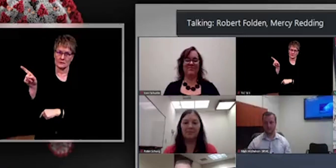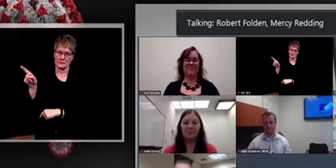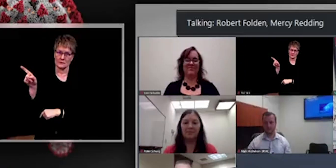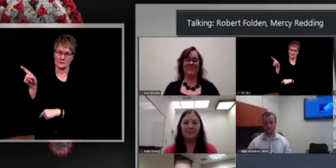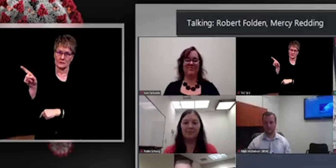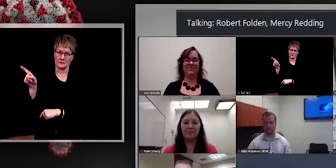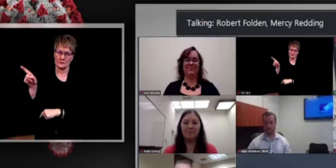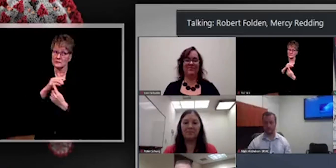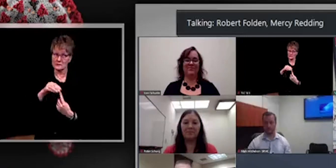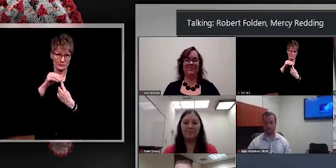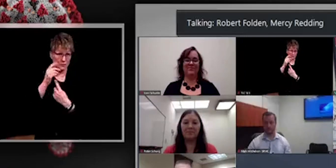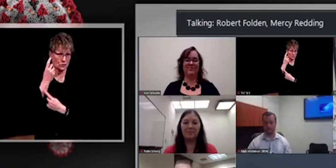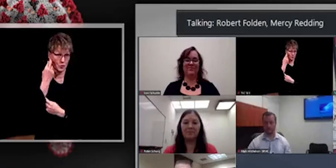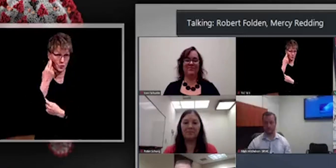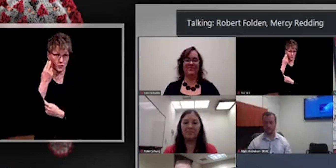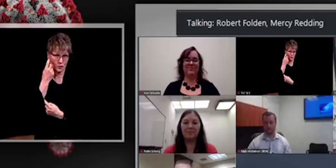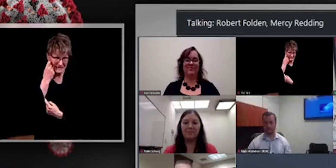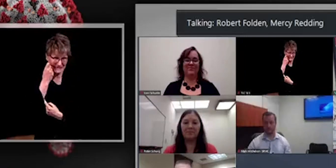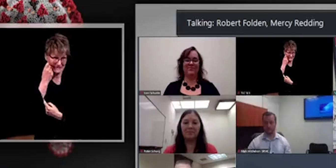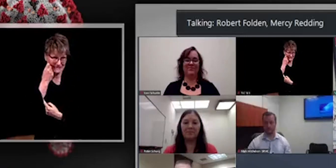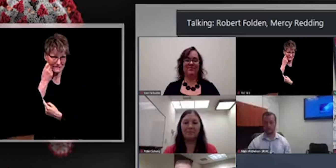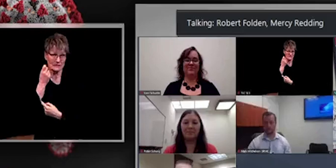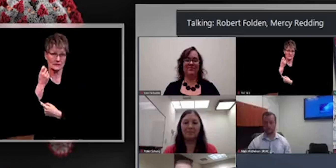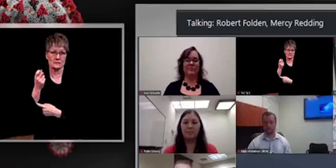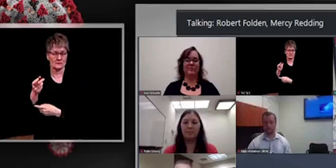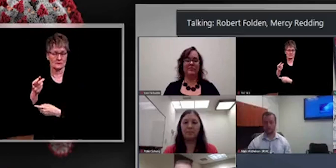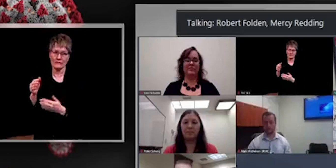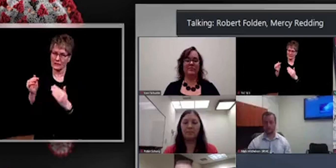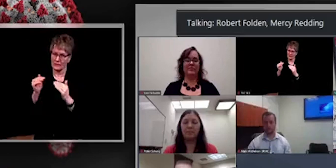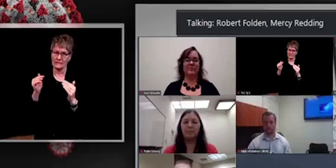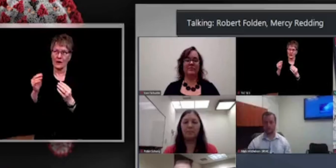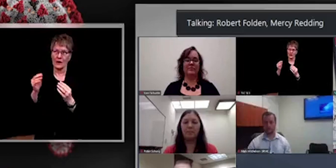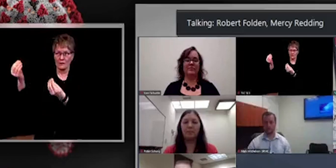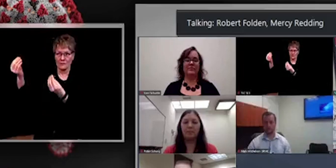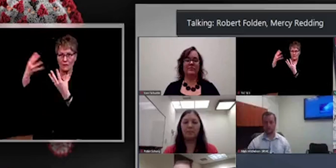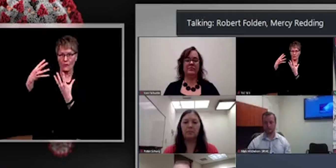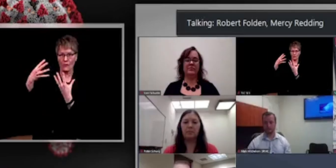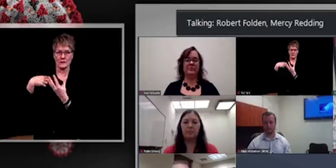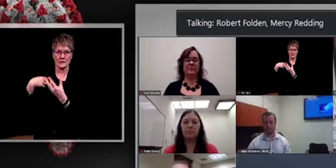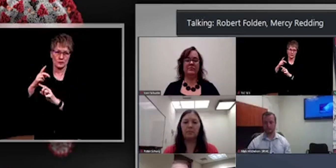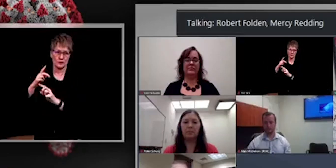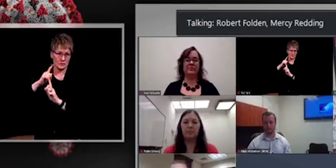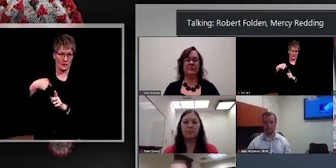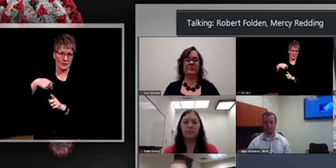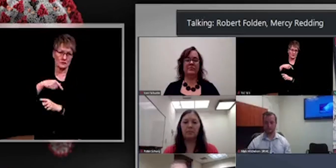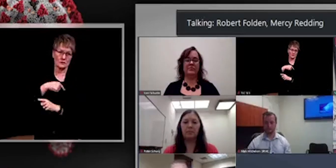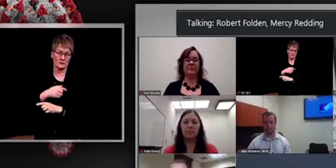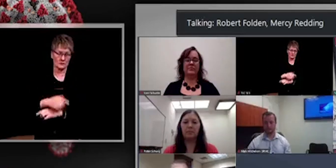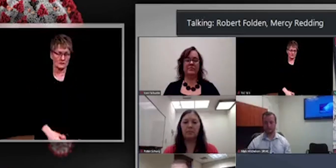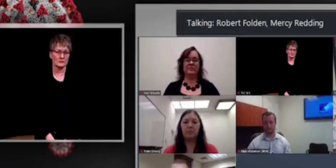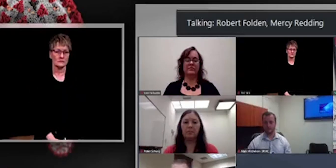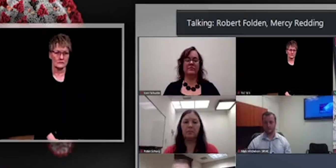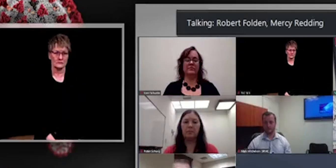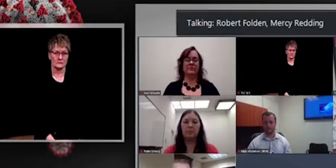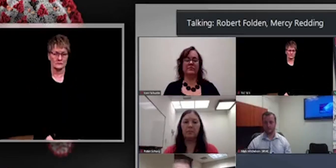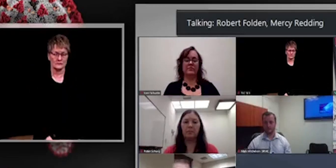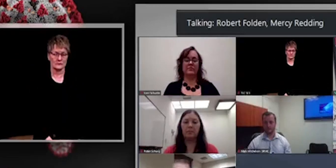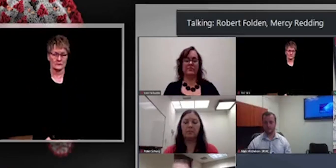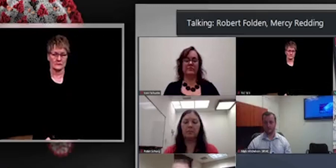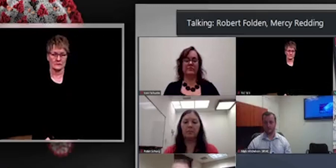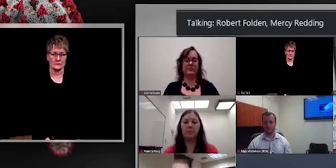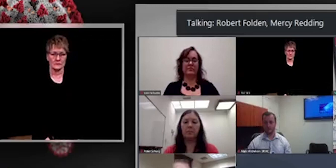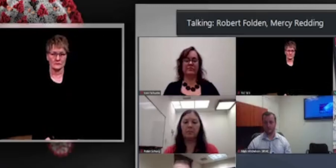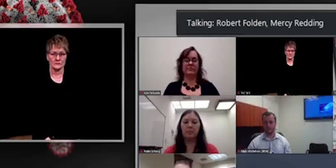on respond and keep us informed. That's kind of the, the mantra, if you will. And this is another